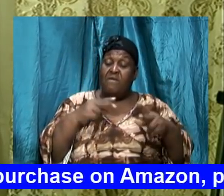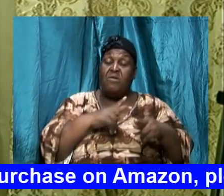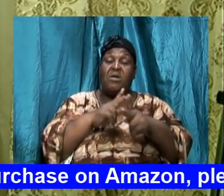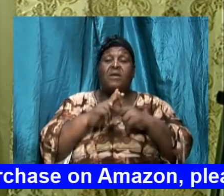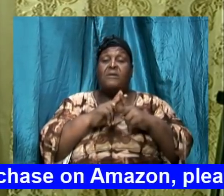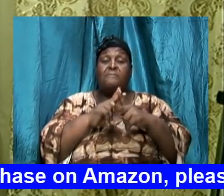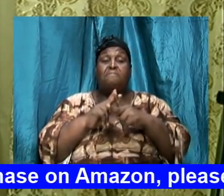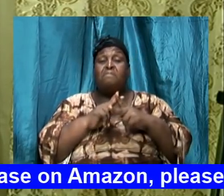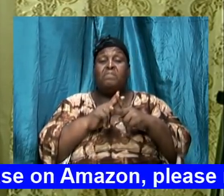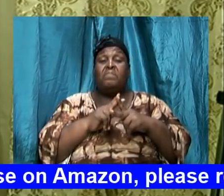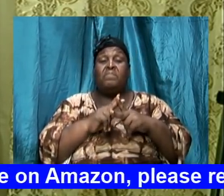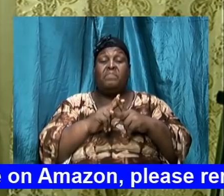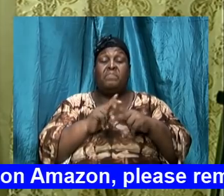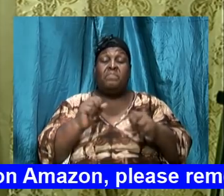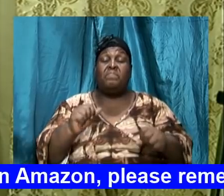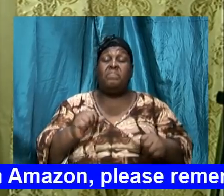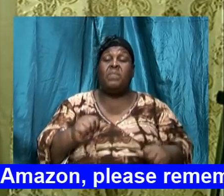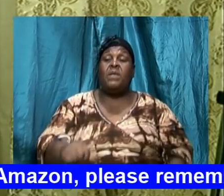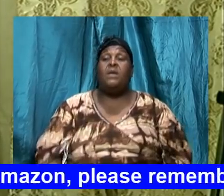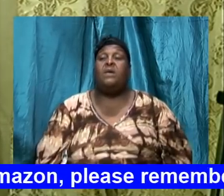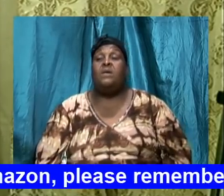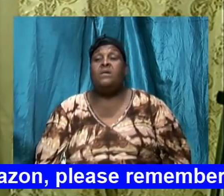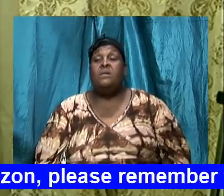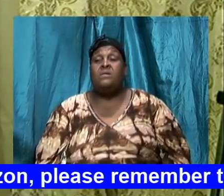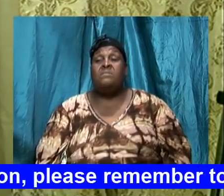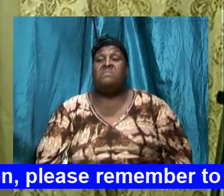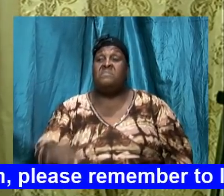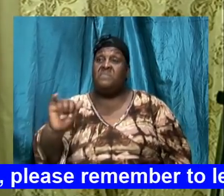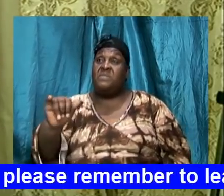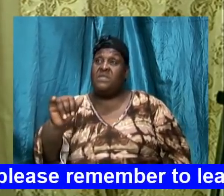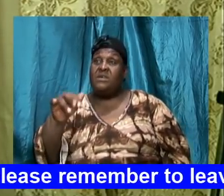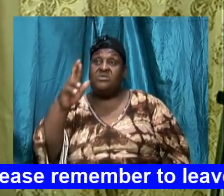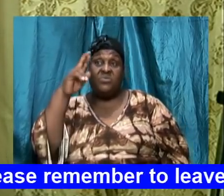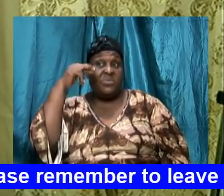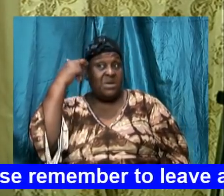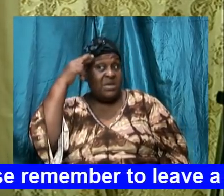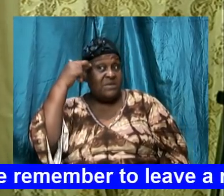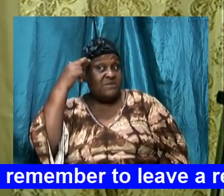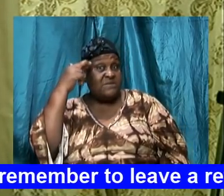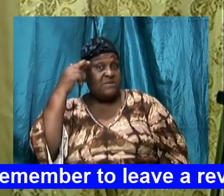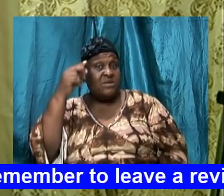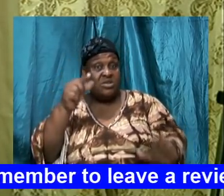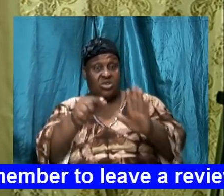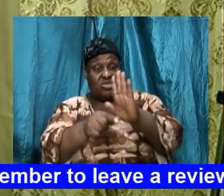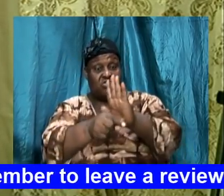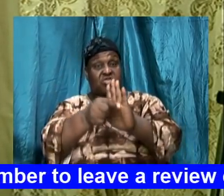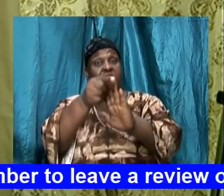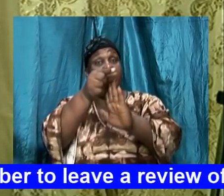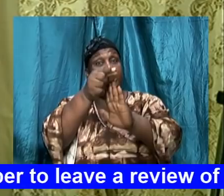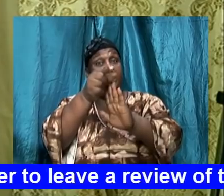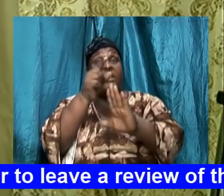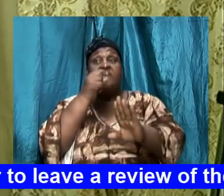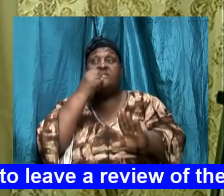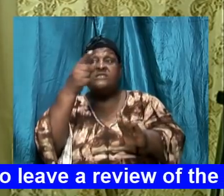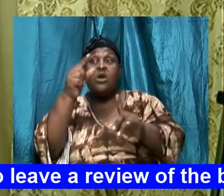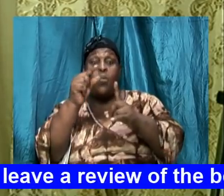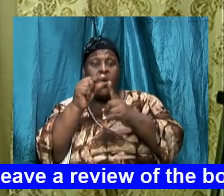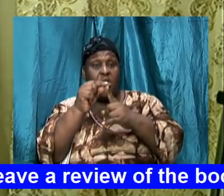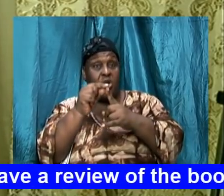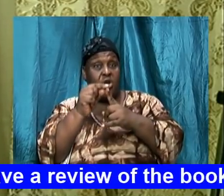hence the reason why Goliath could spew out words and the people